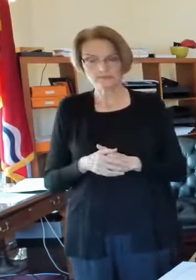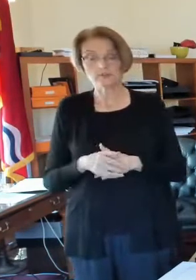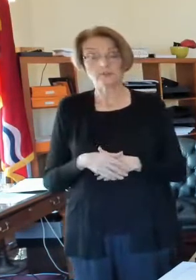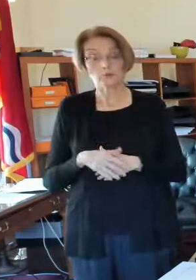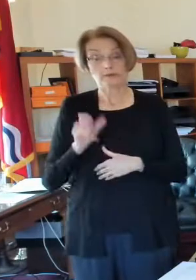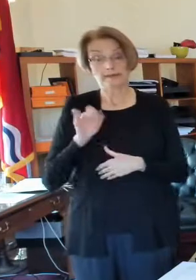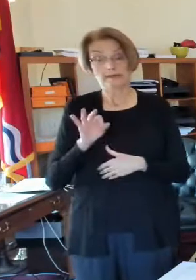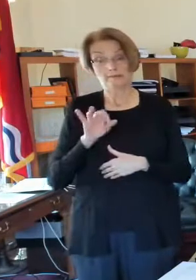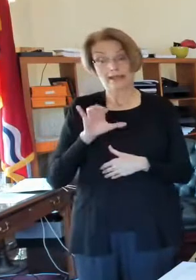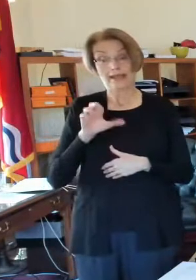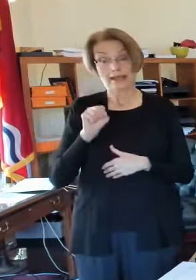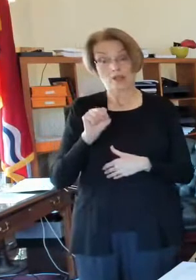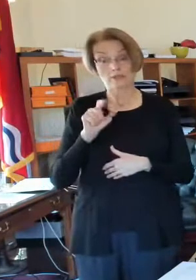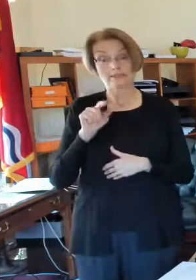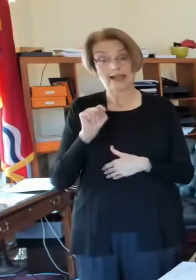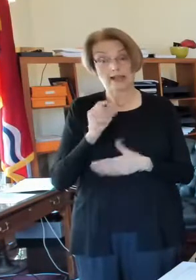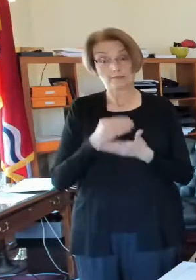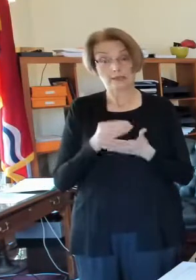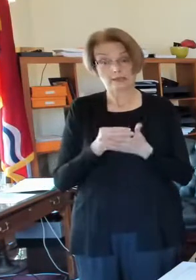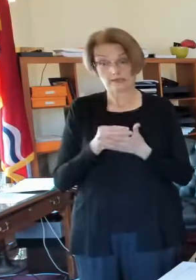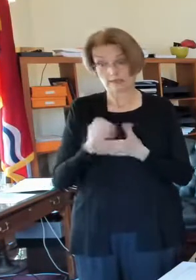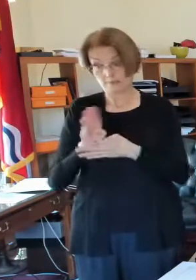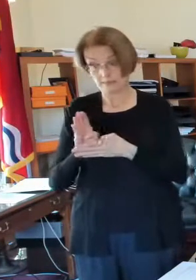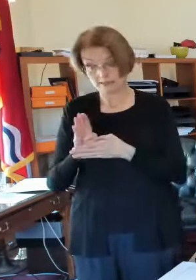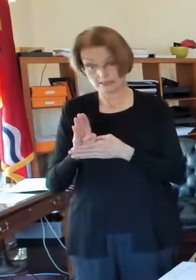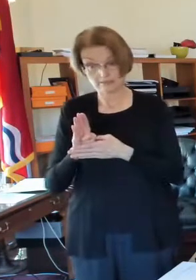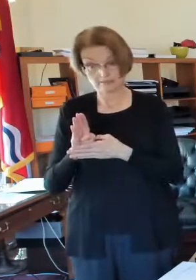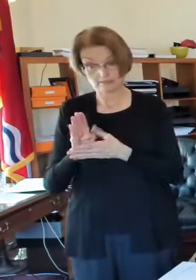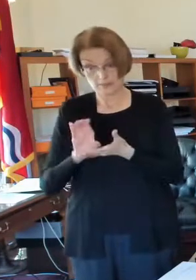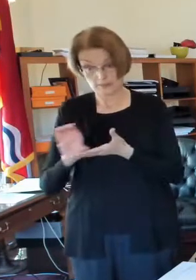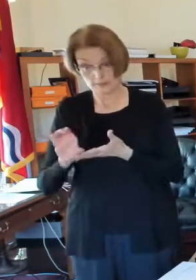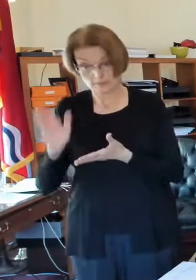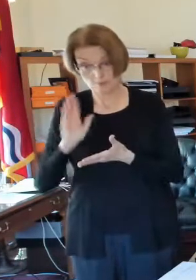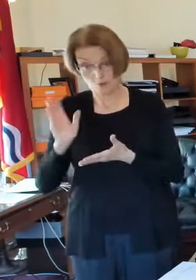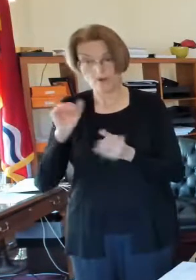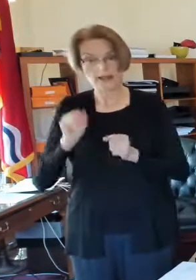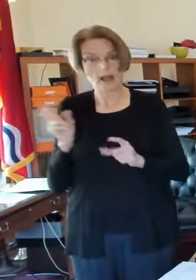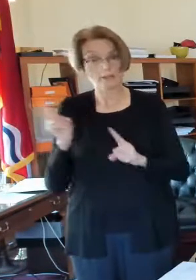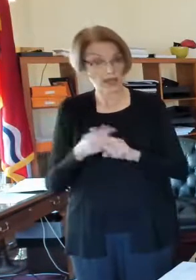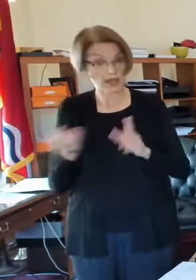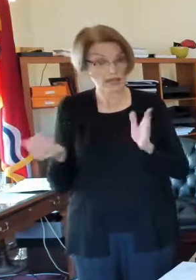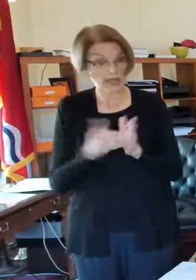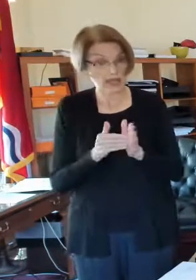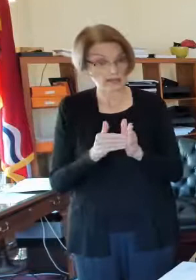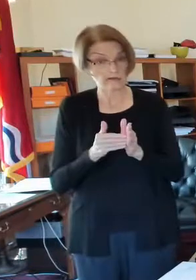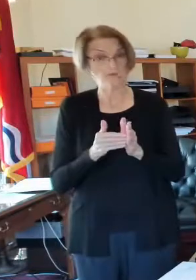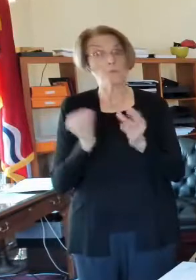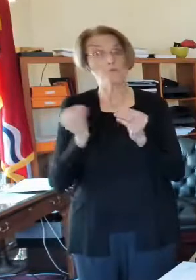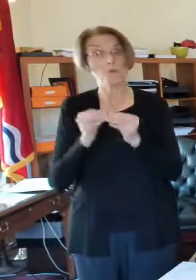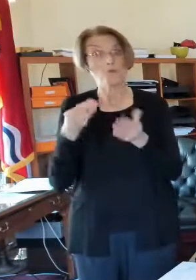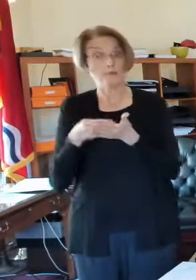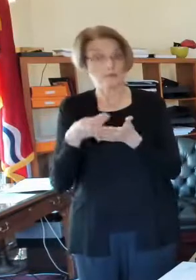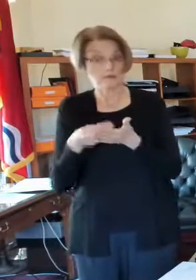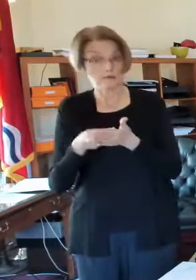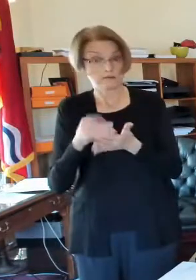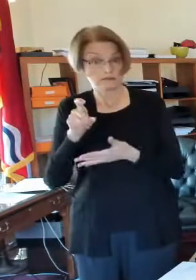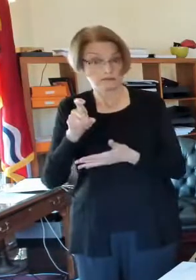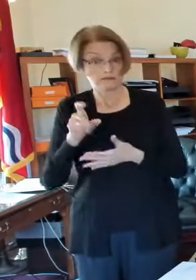received CARES Act grant the first time around be eligible again to apply for new funding that's been approved?